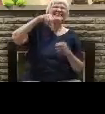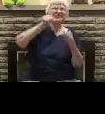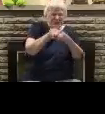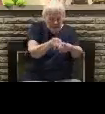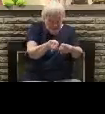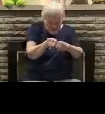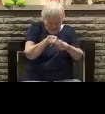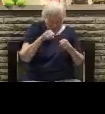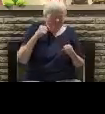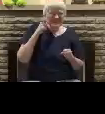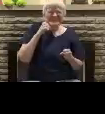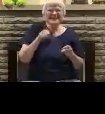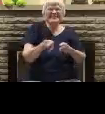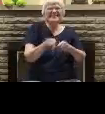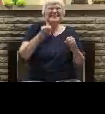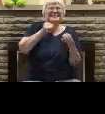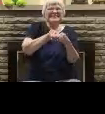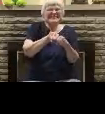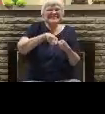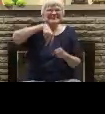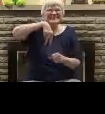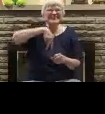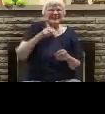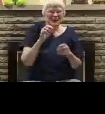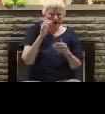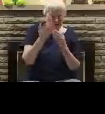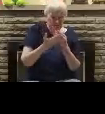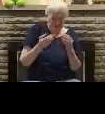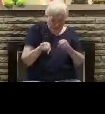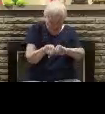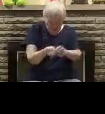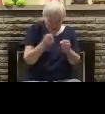And I think I put my sister's high heels on once, but I broke my ankle.